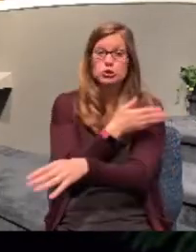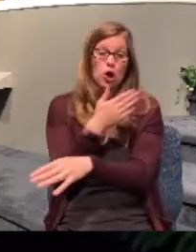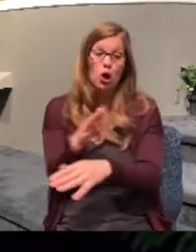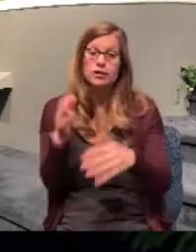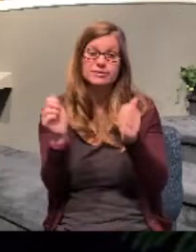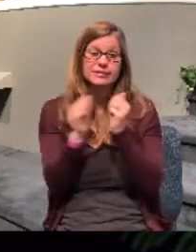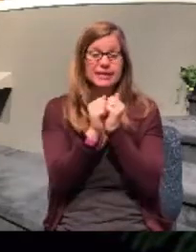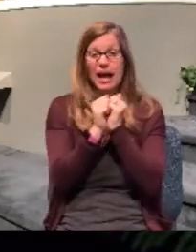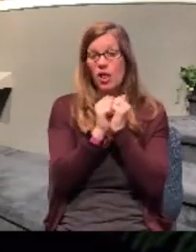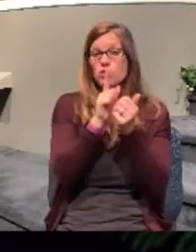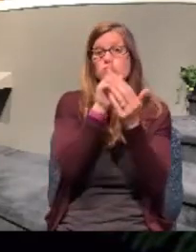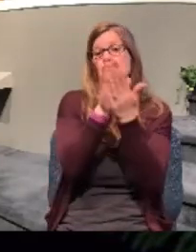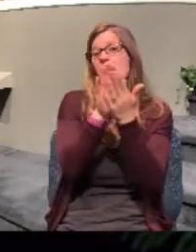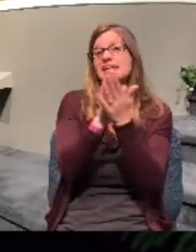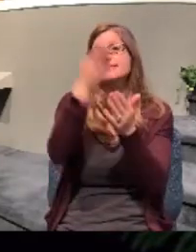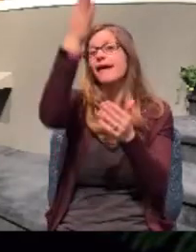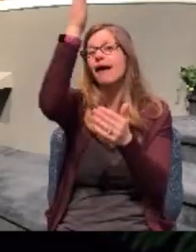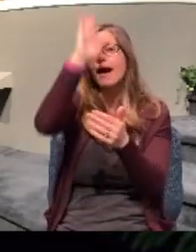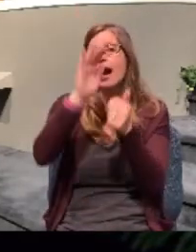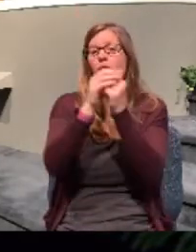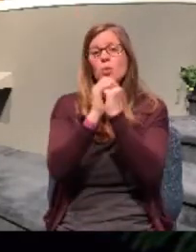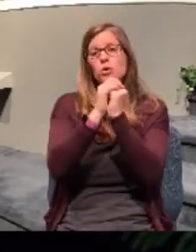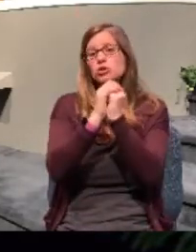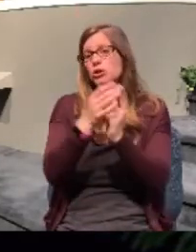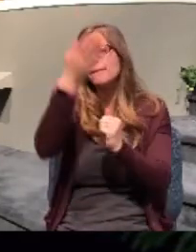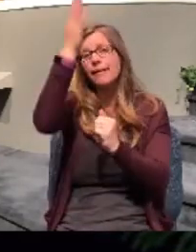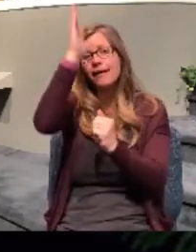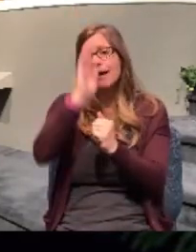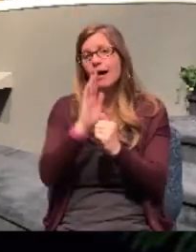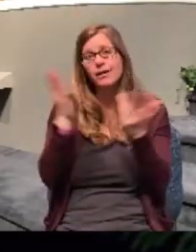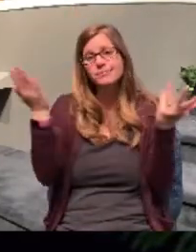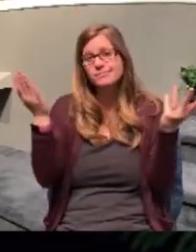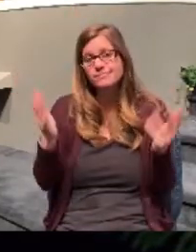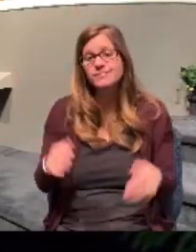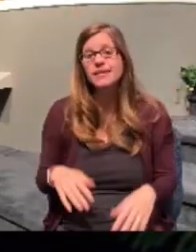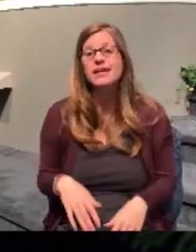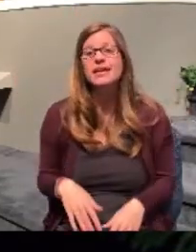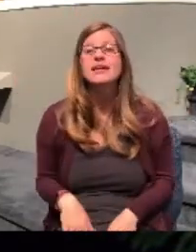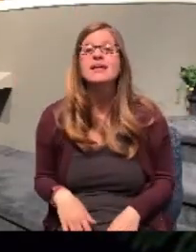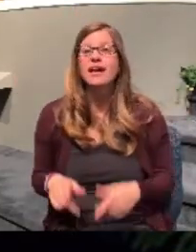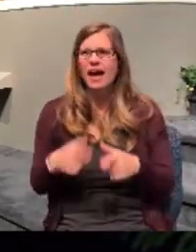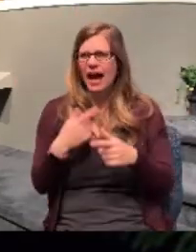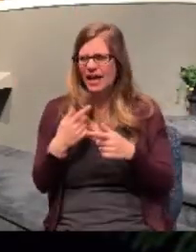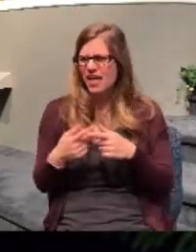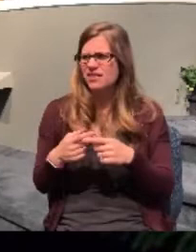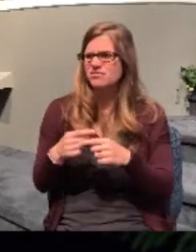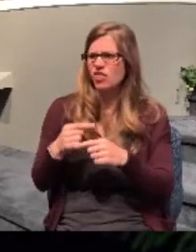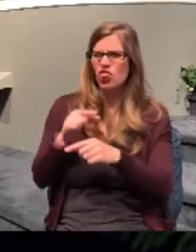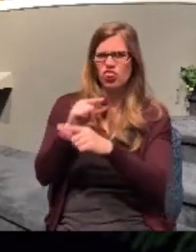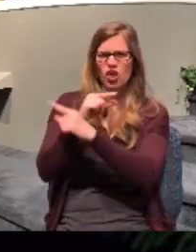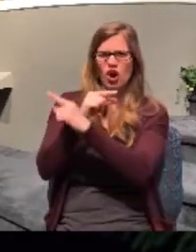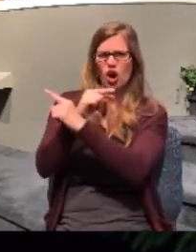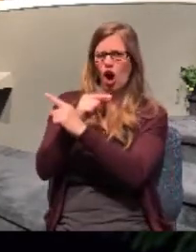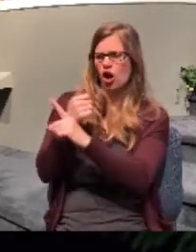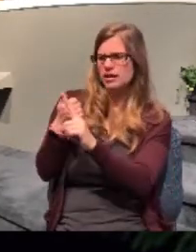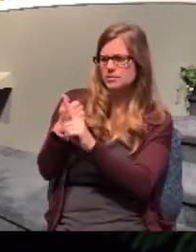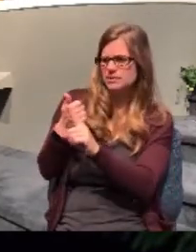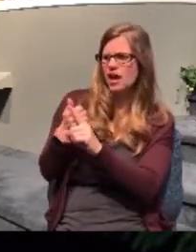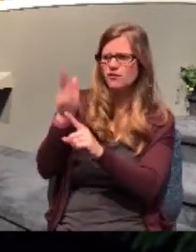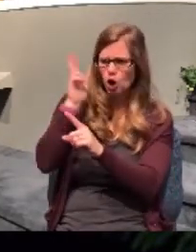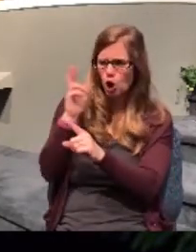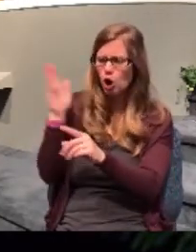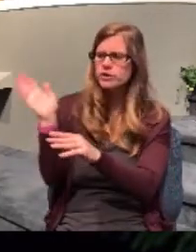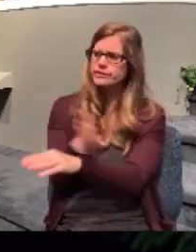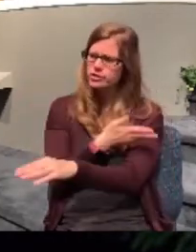singing and praising and worshiping the God who had saved them. And no doubt this keeper of the prison had heard those songs. And